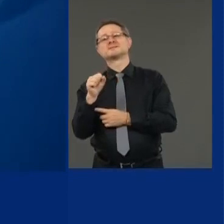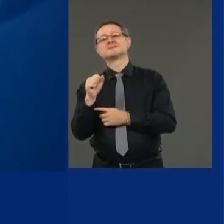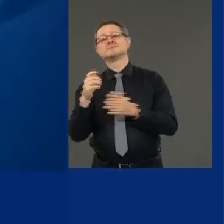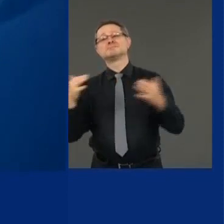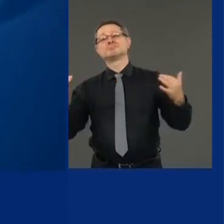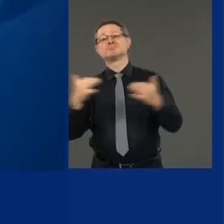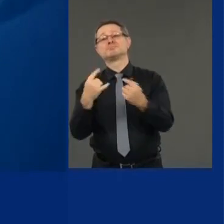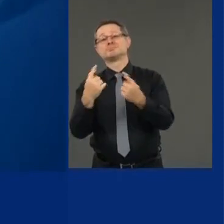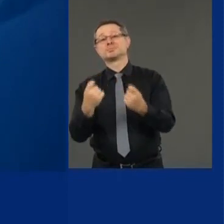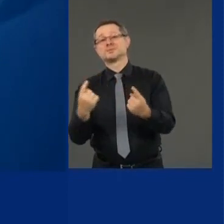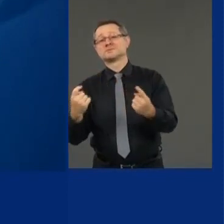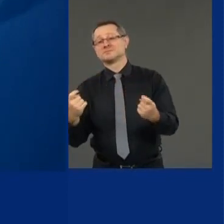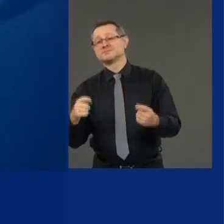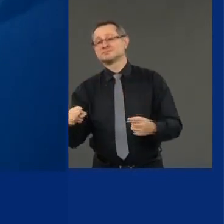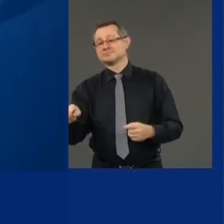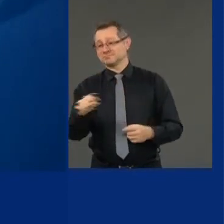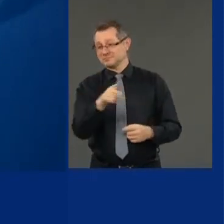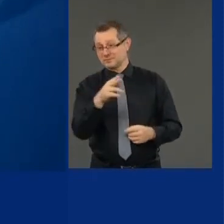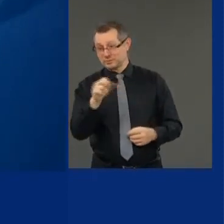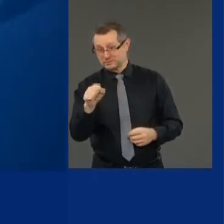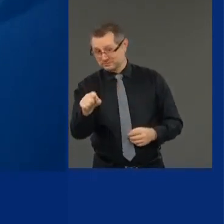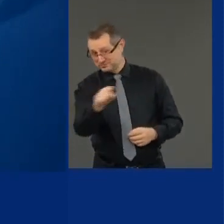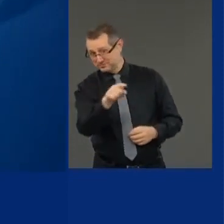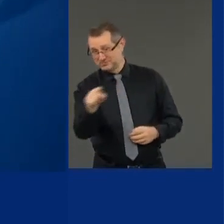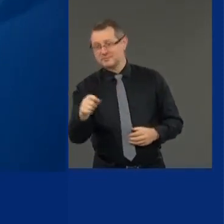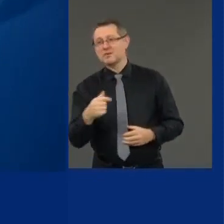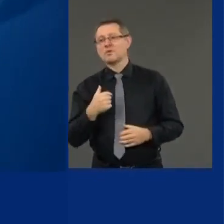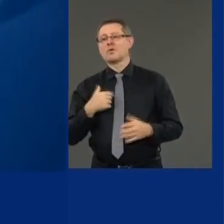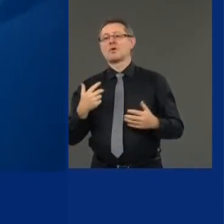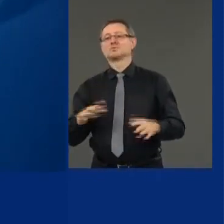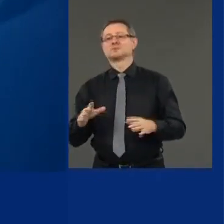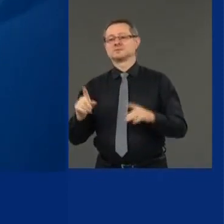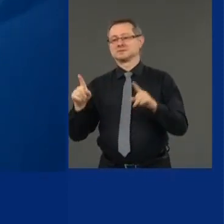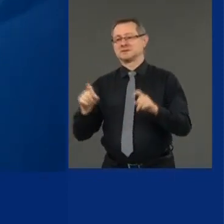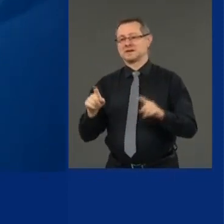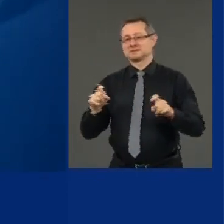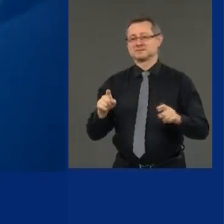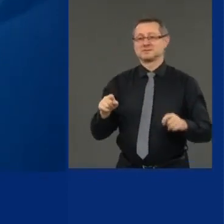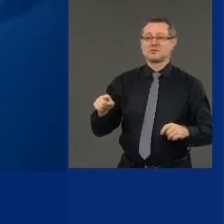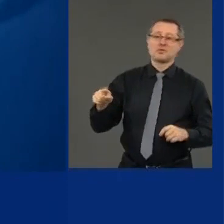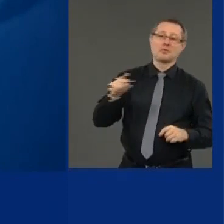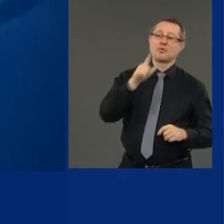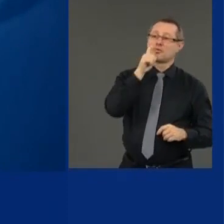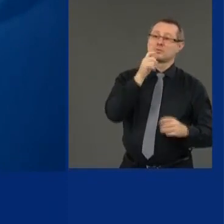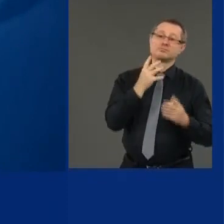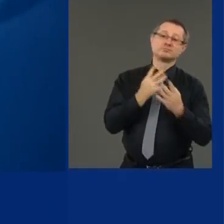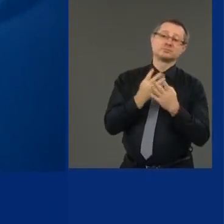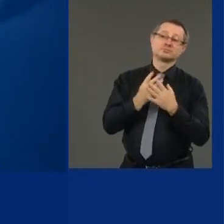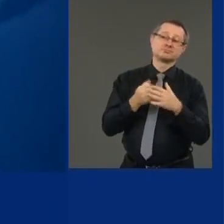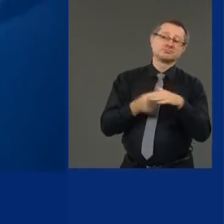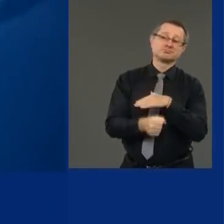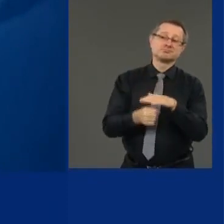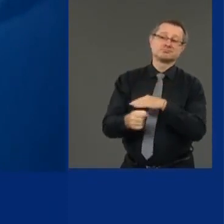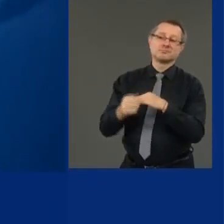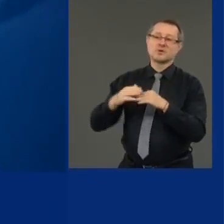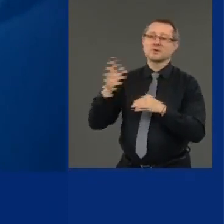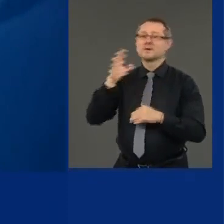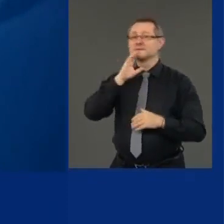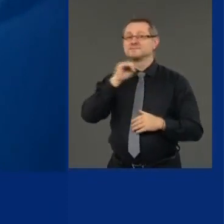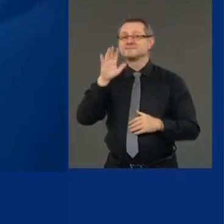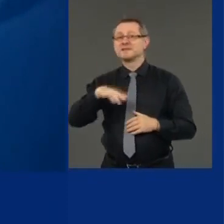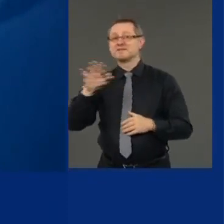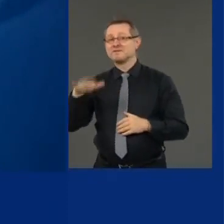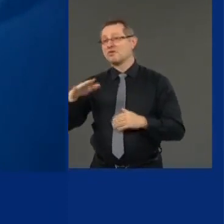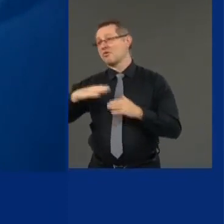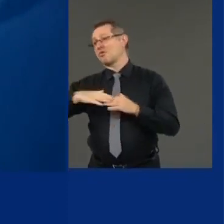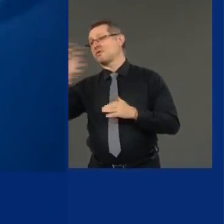We tested incarcerated individuals over 55 and over. How many